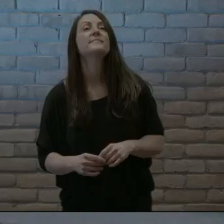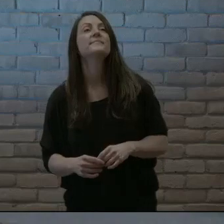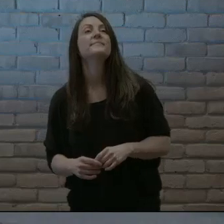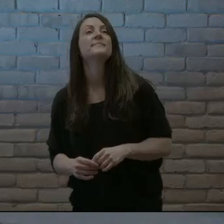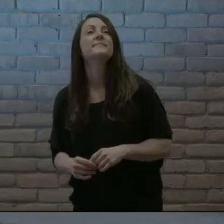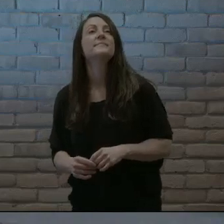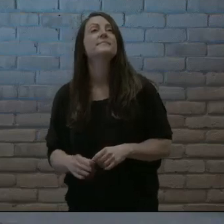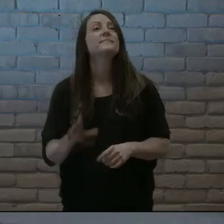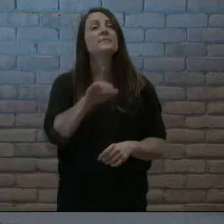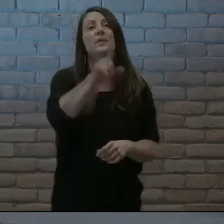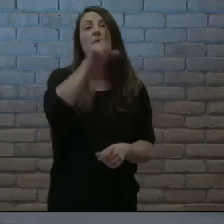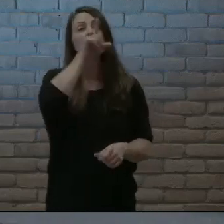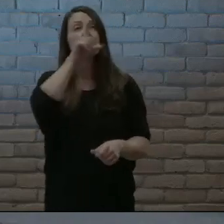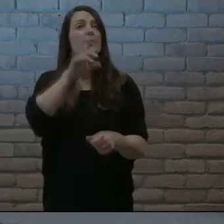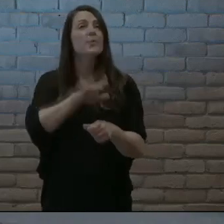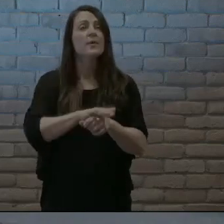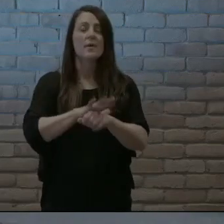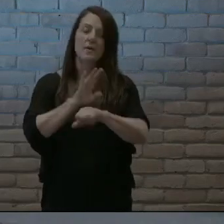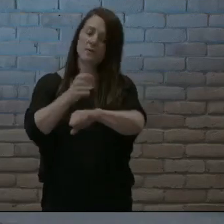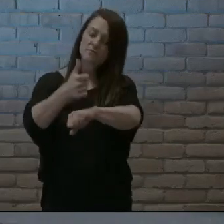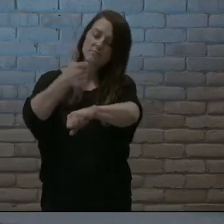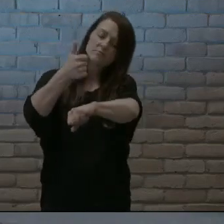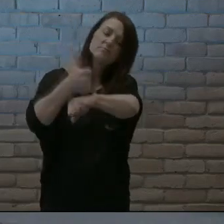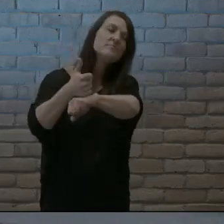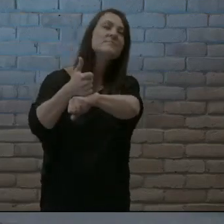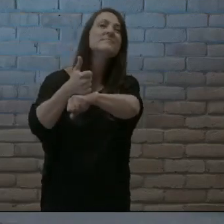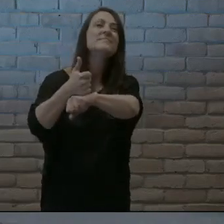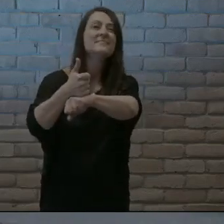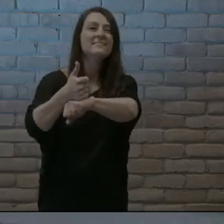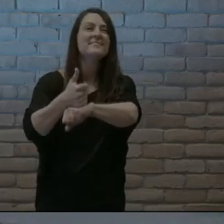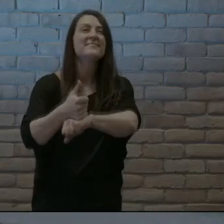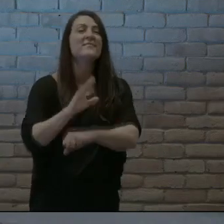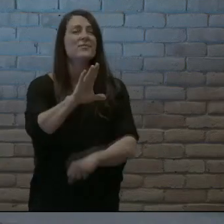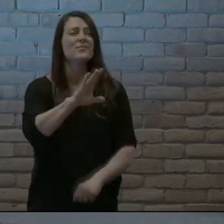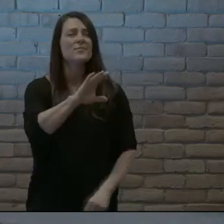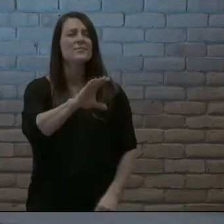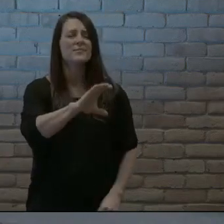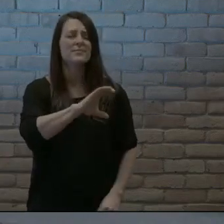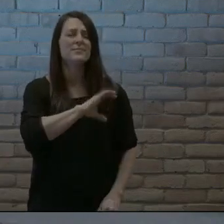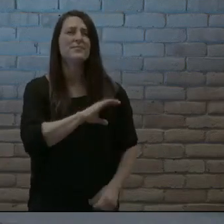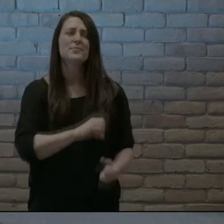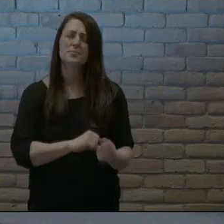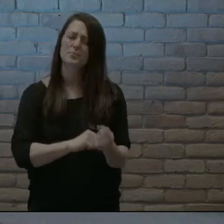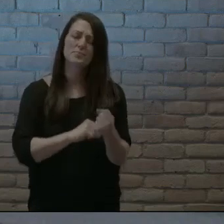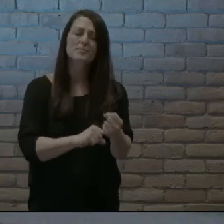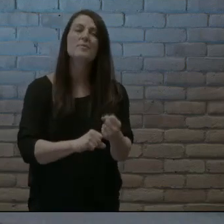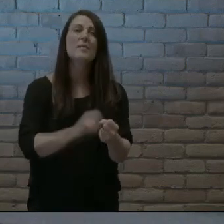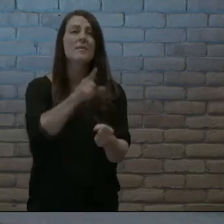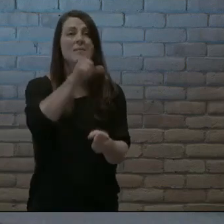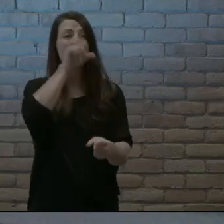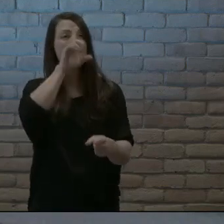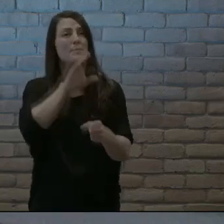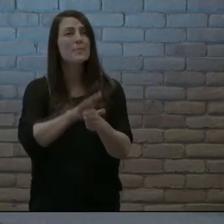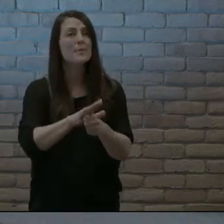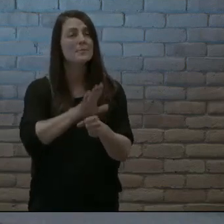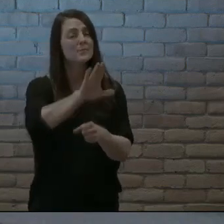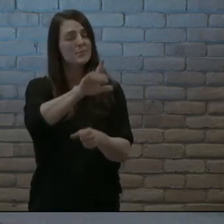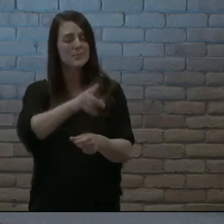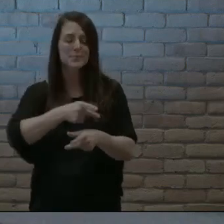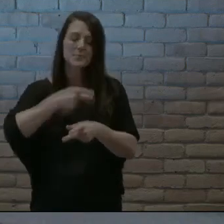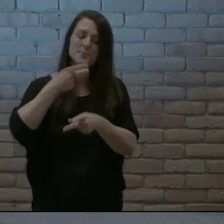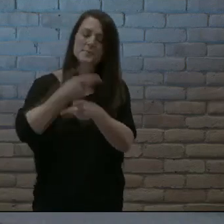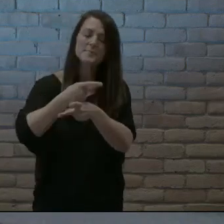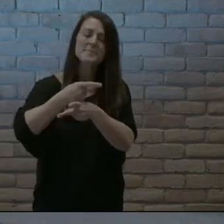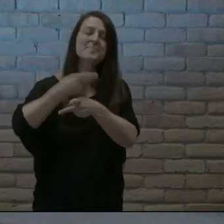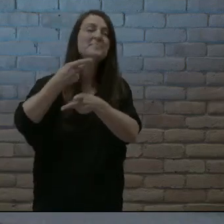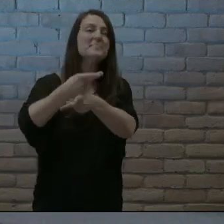Your promise still stands Great is your faithfulness Great